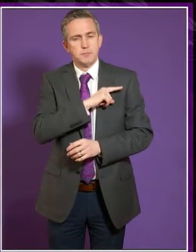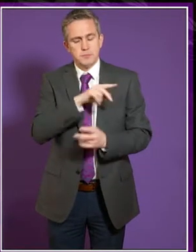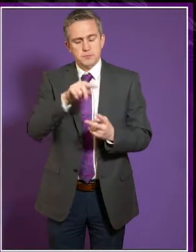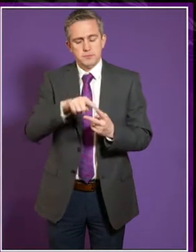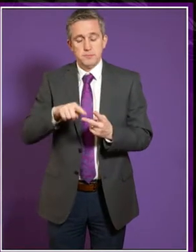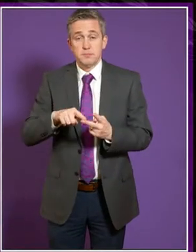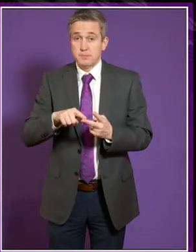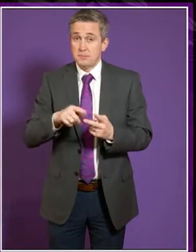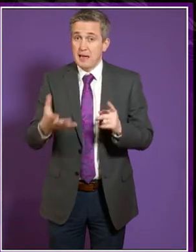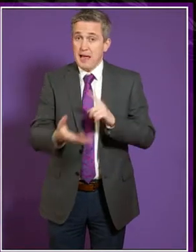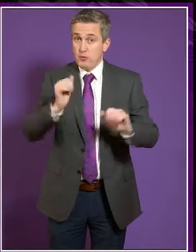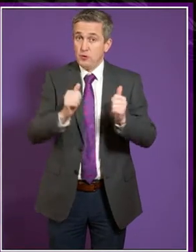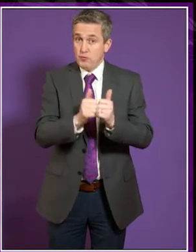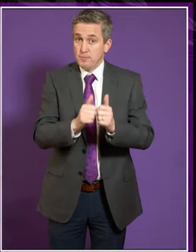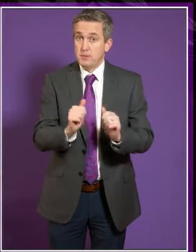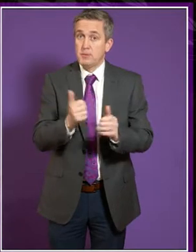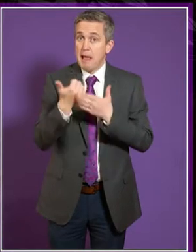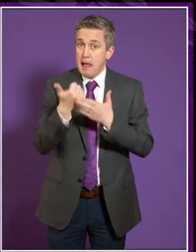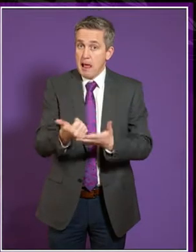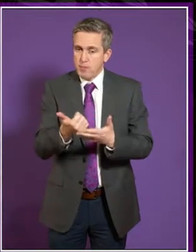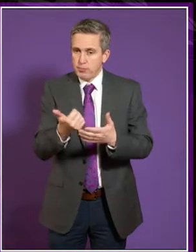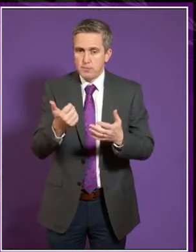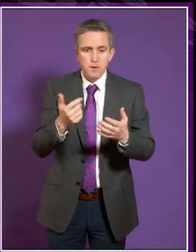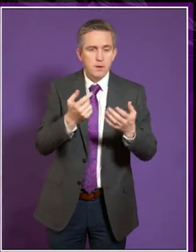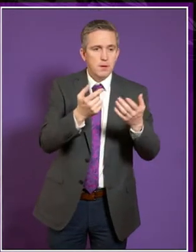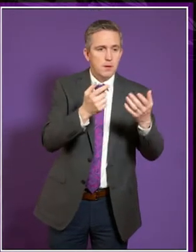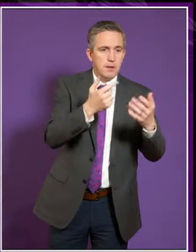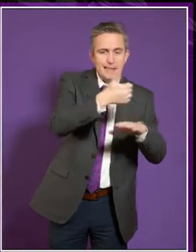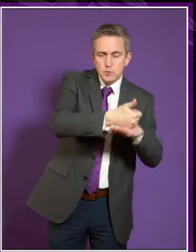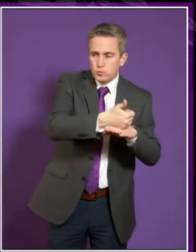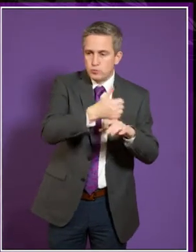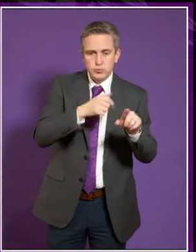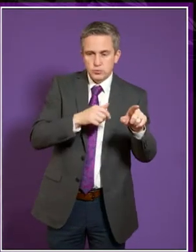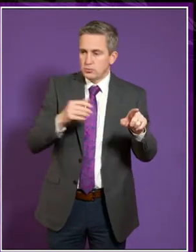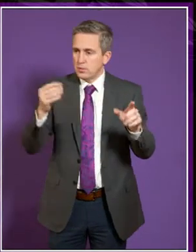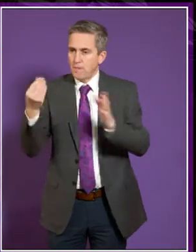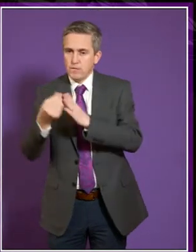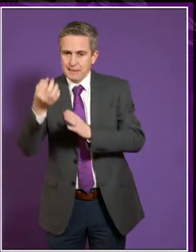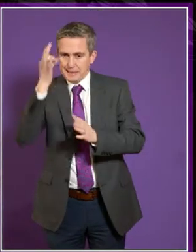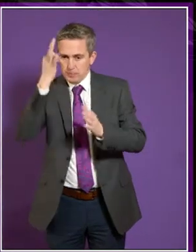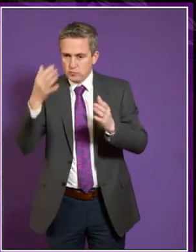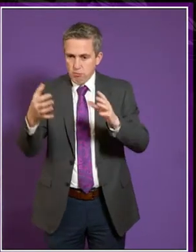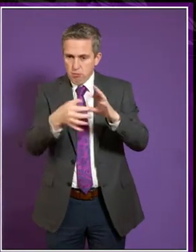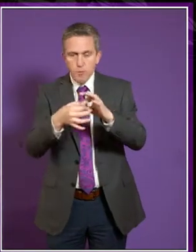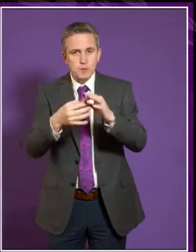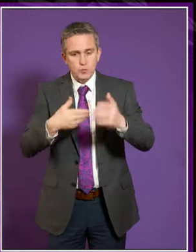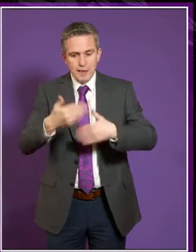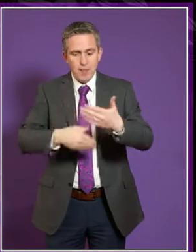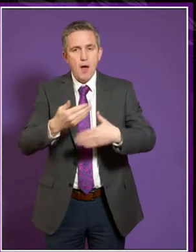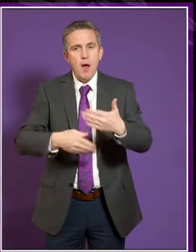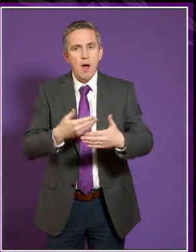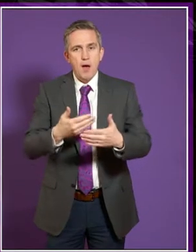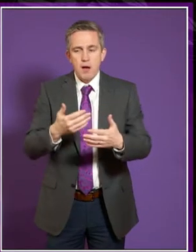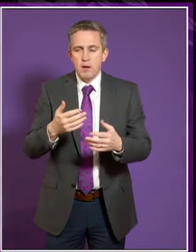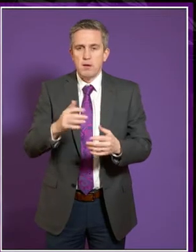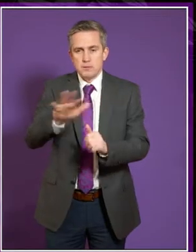they're really excellent in terms of trying to get agreement between the institution and the funding council, and in a sense, the public interest more